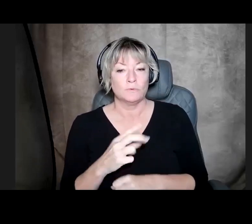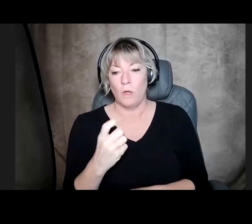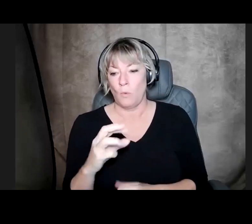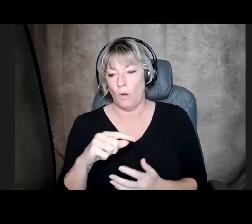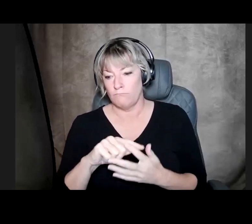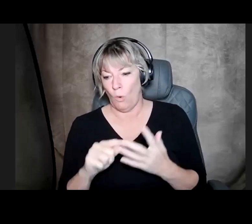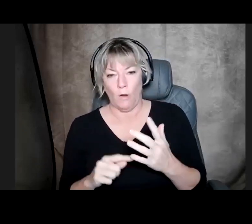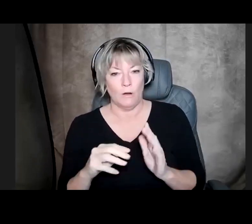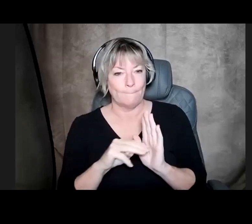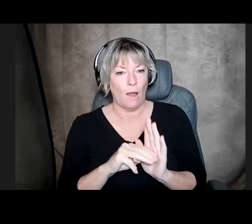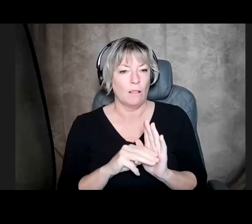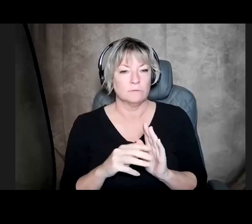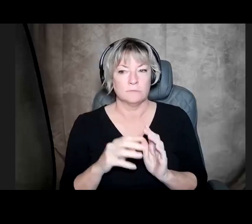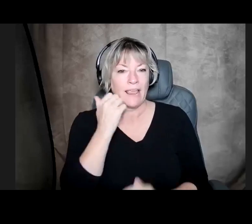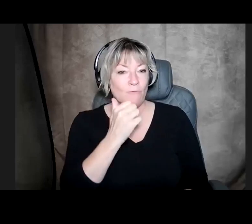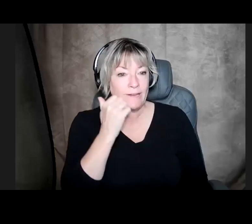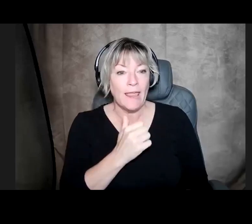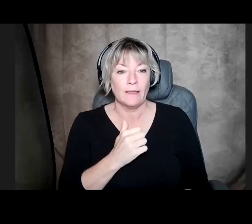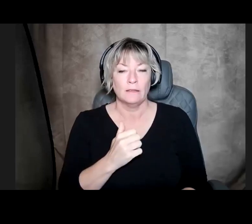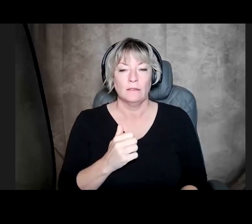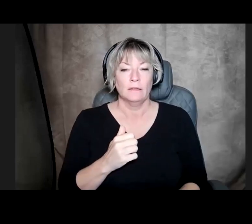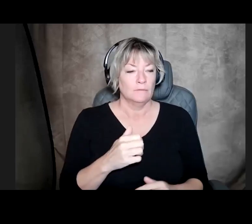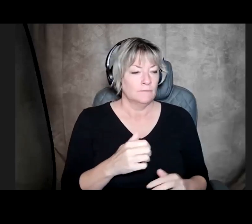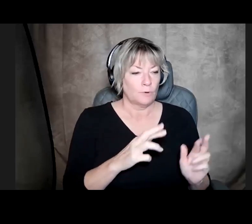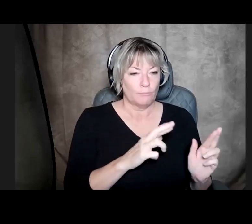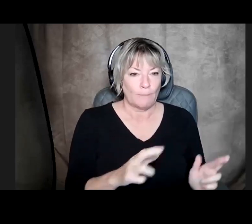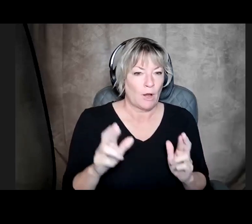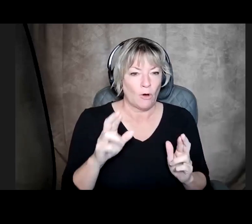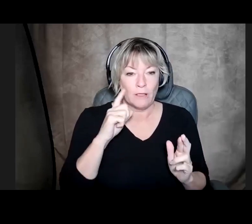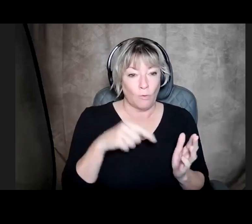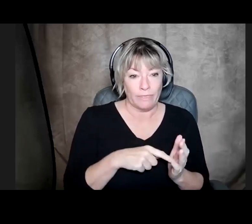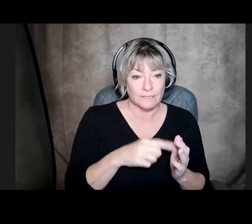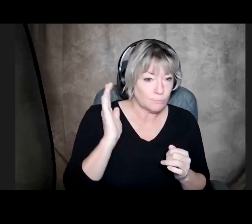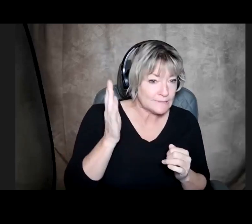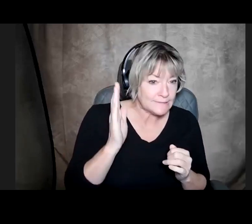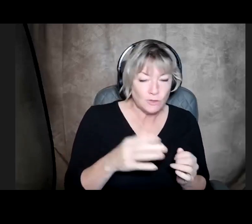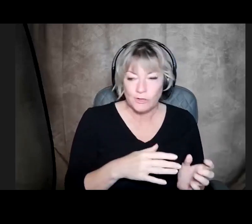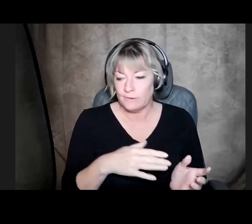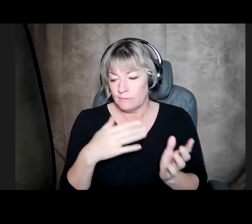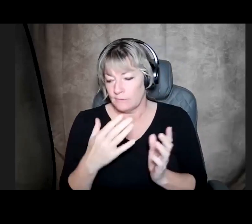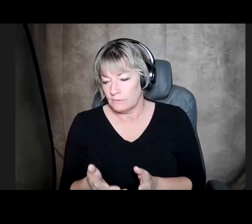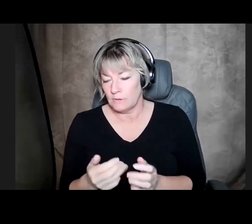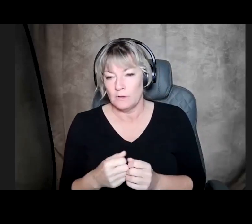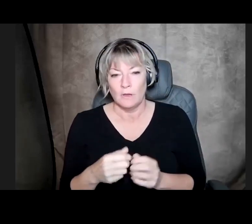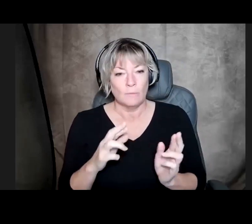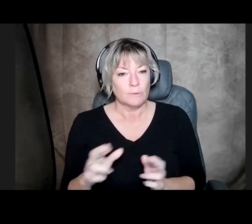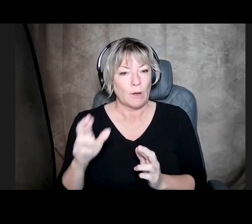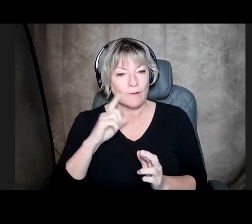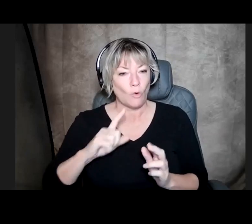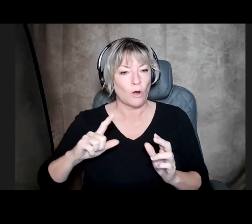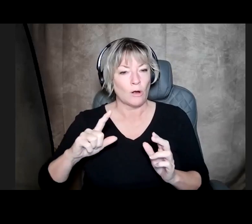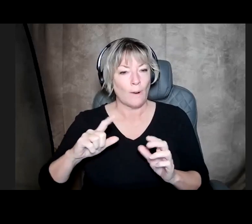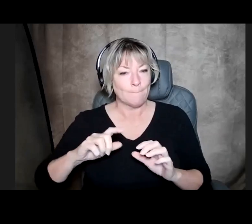models every single day to do things from preparing for this talk to preparing for performance